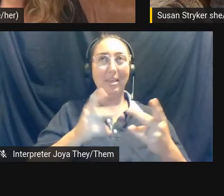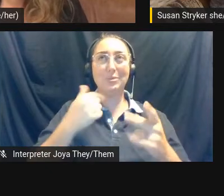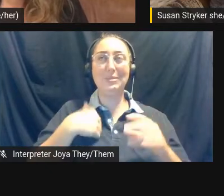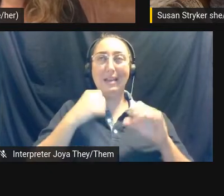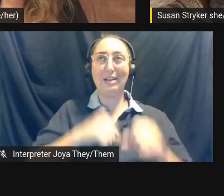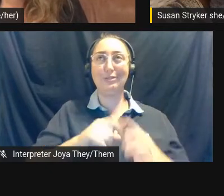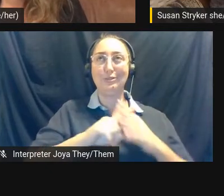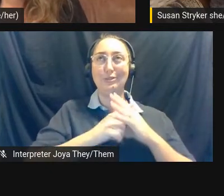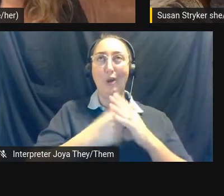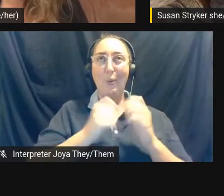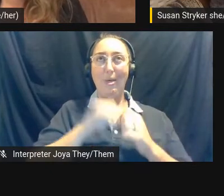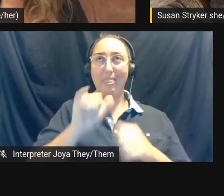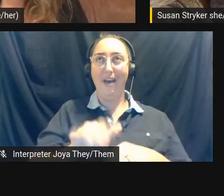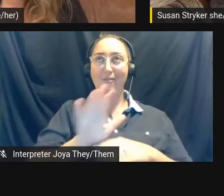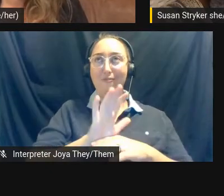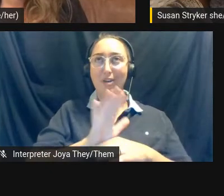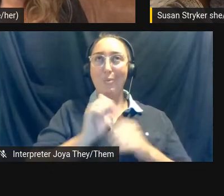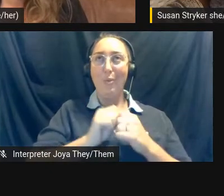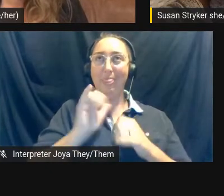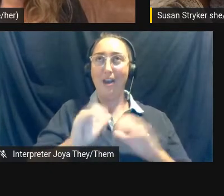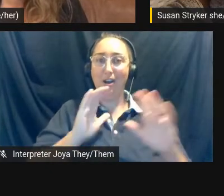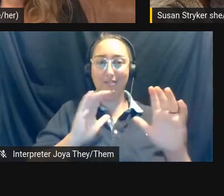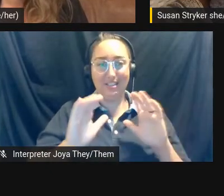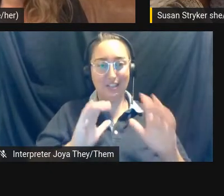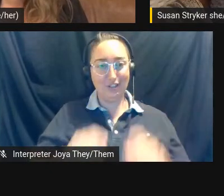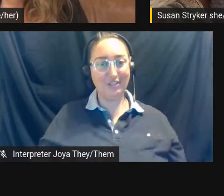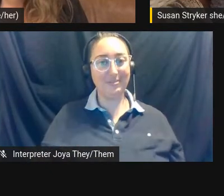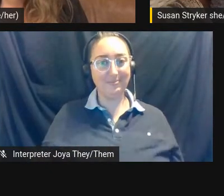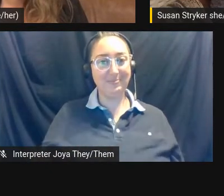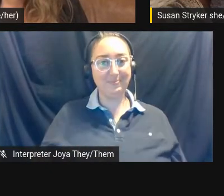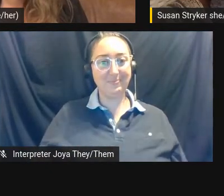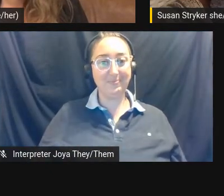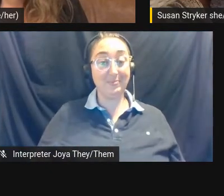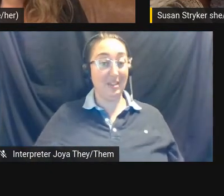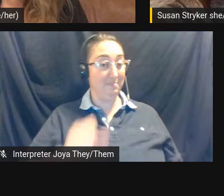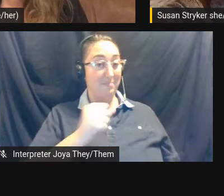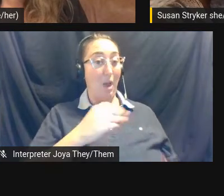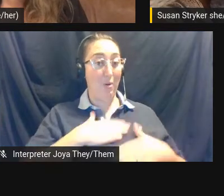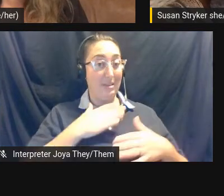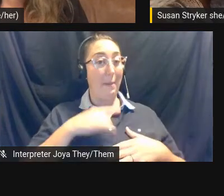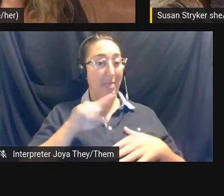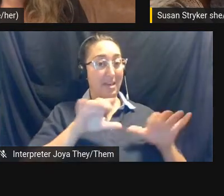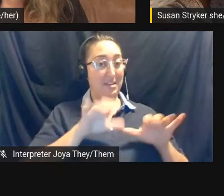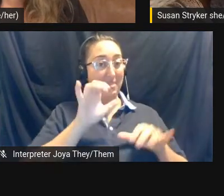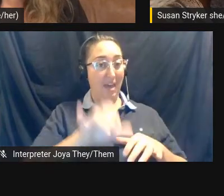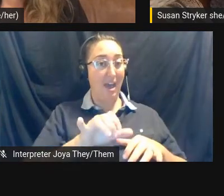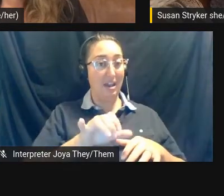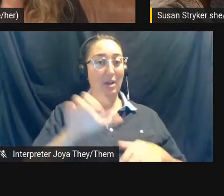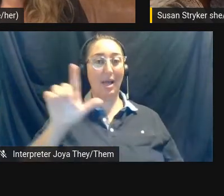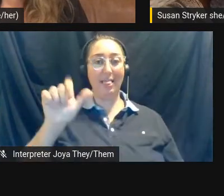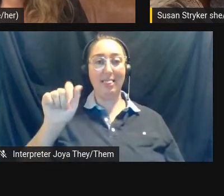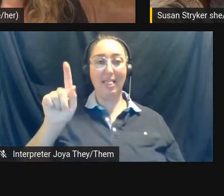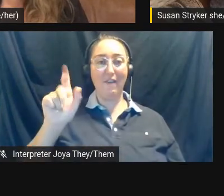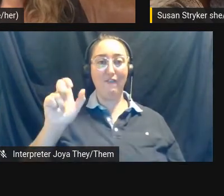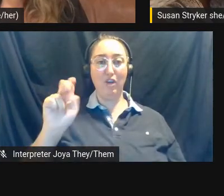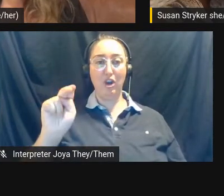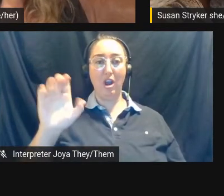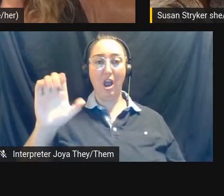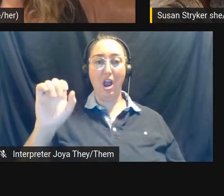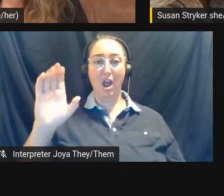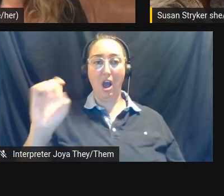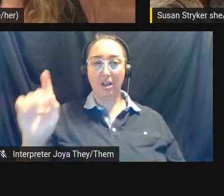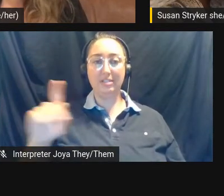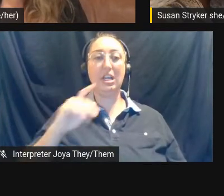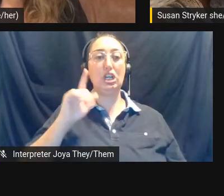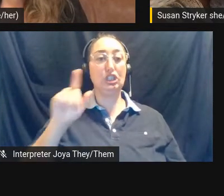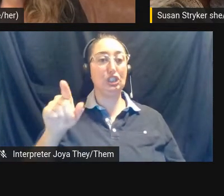for that conversation. Yeah, I was glad they did it, you know, it's like, and it was Laverne Cox, you know, it's like she was,